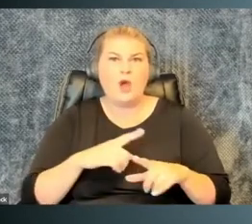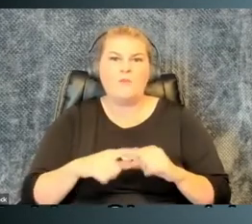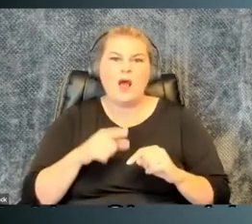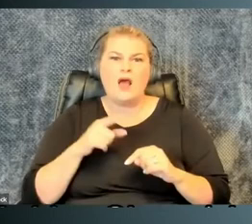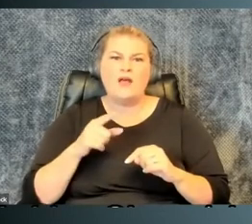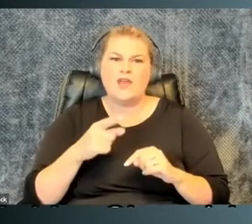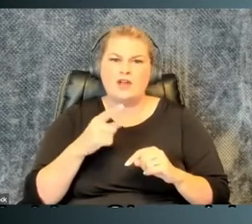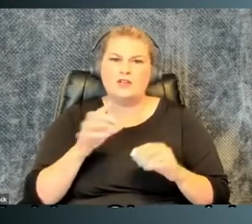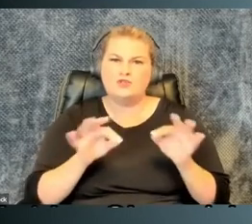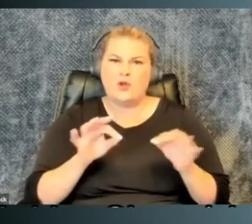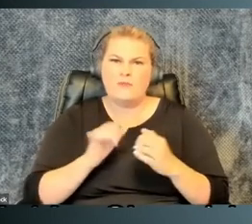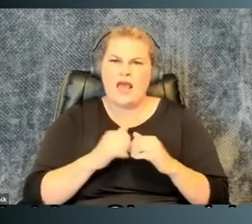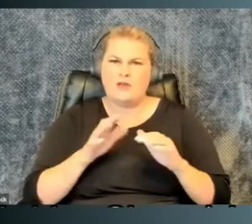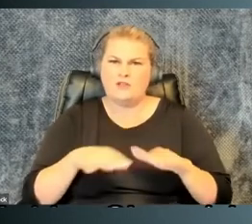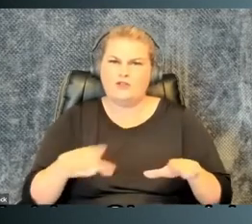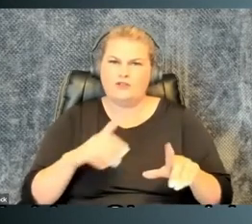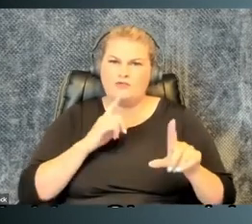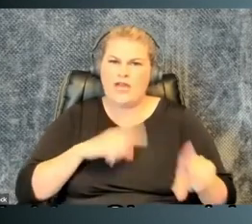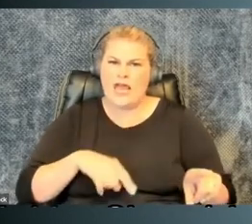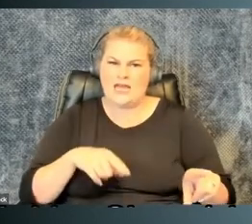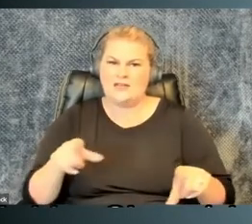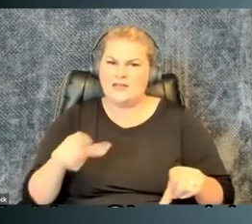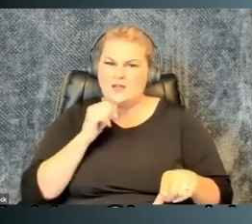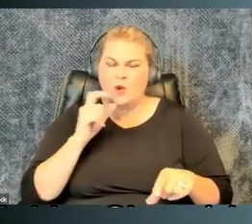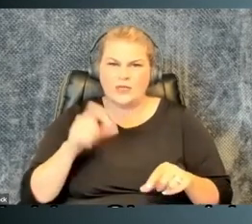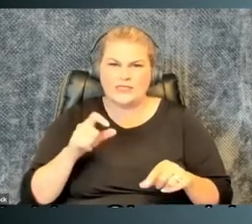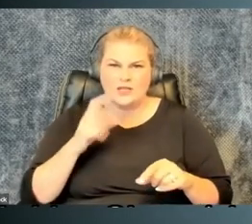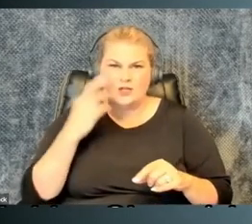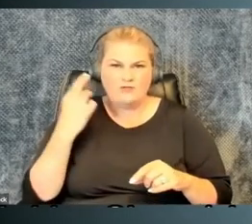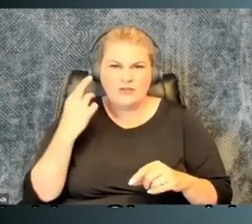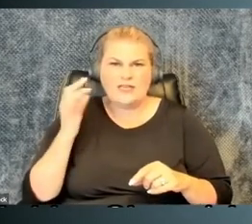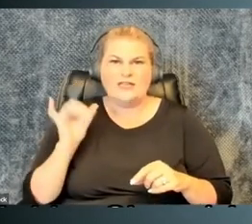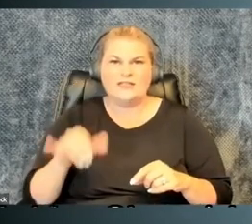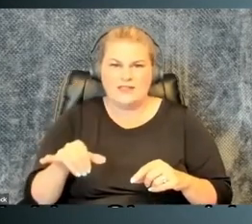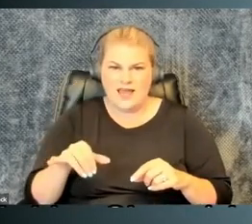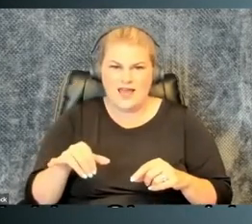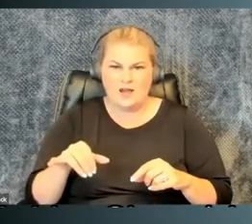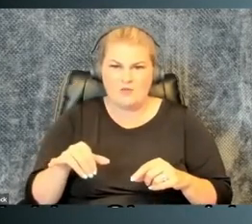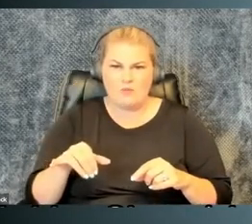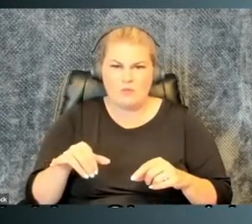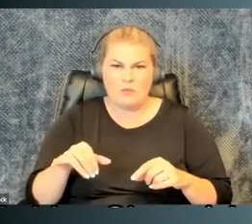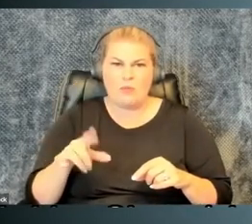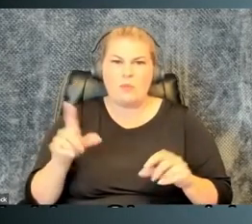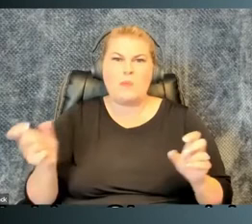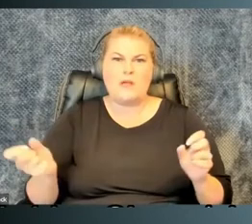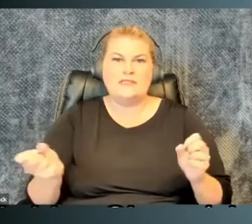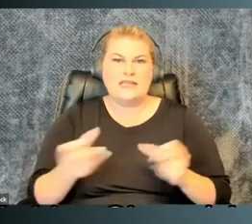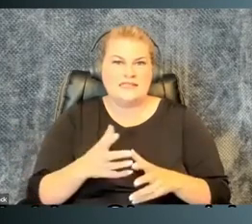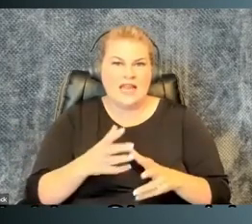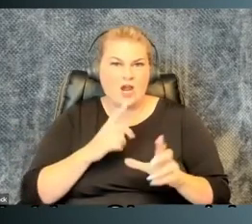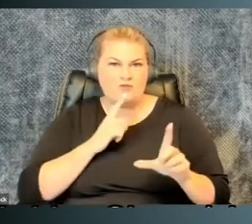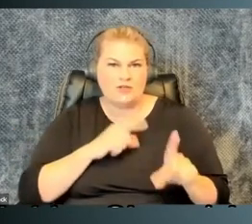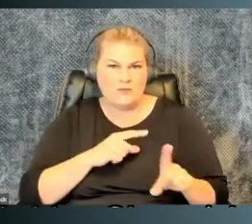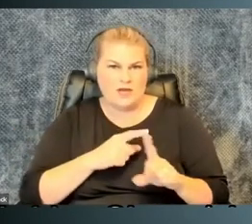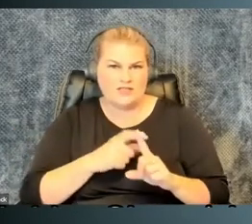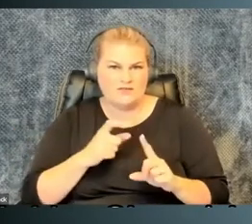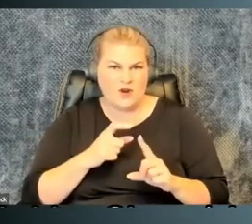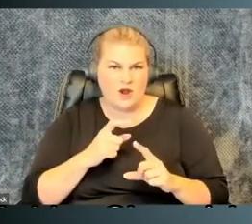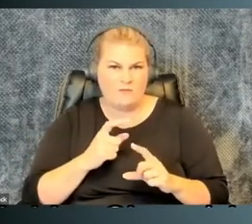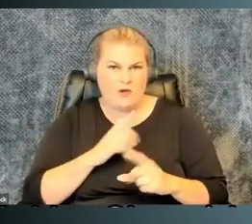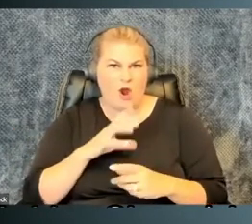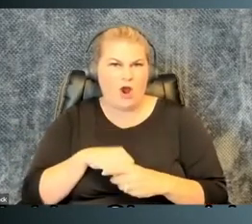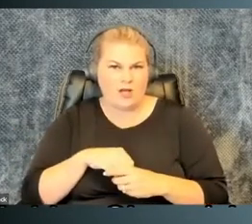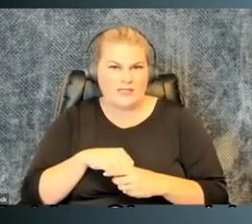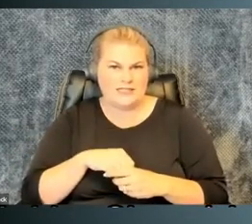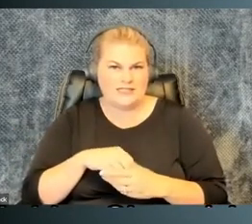But the researchers who are describing how the children react don't necessarily realize that that is a